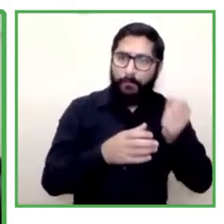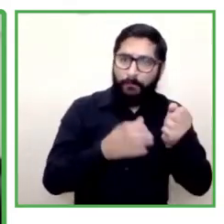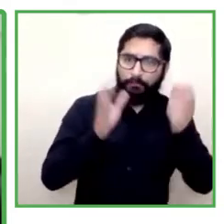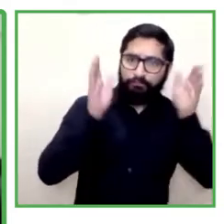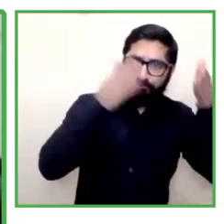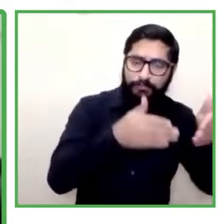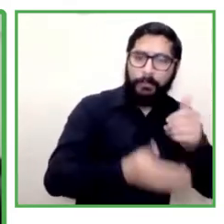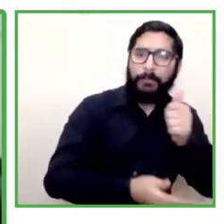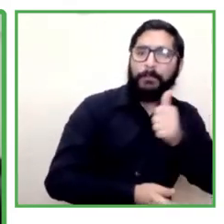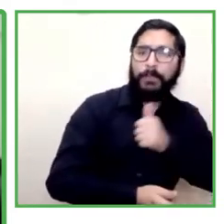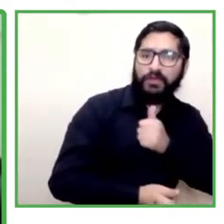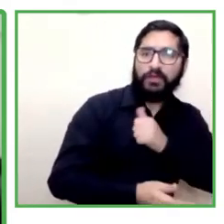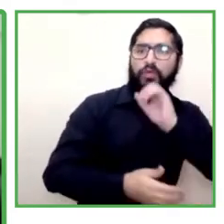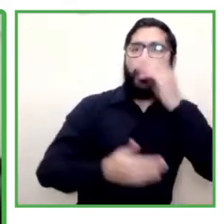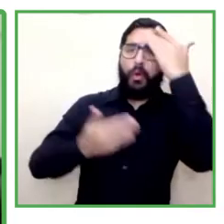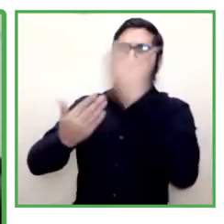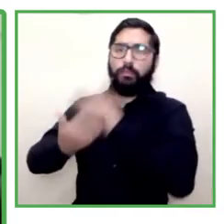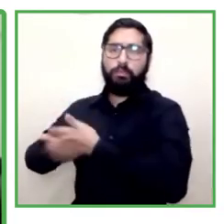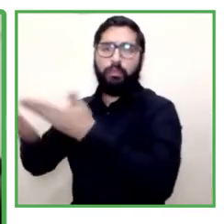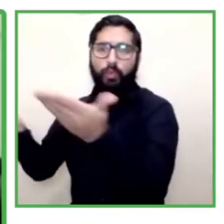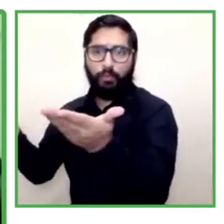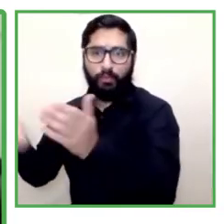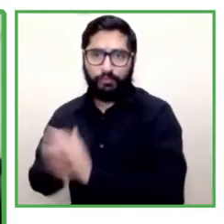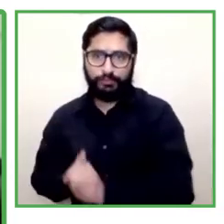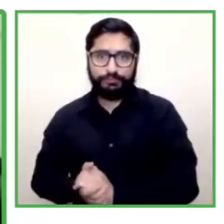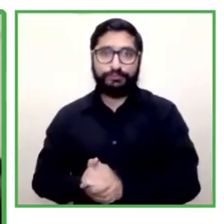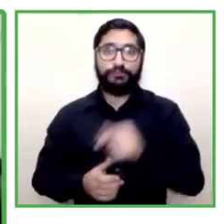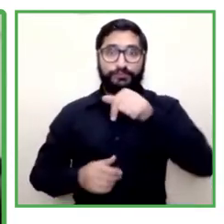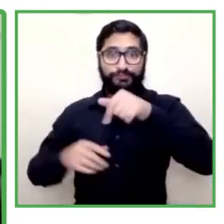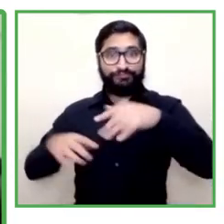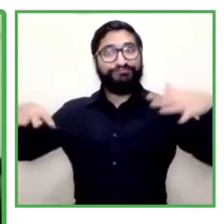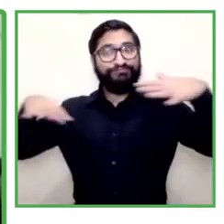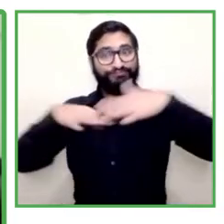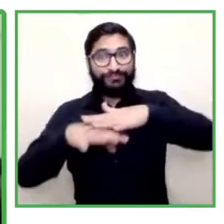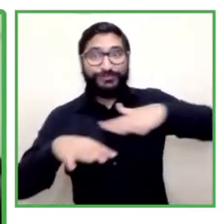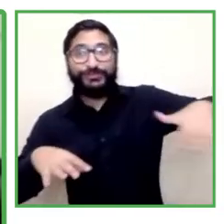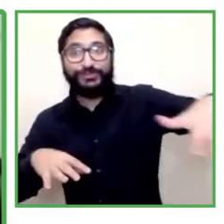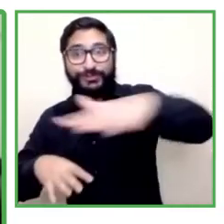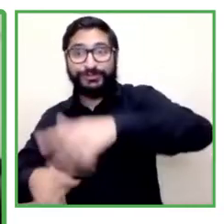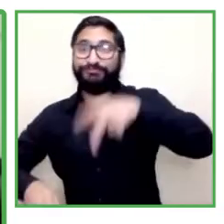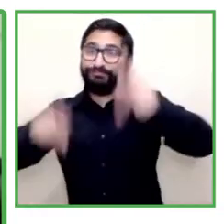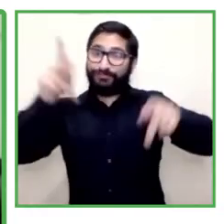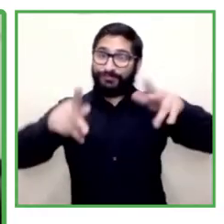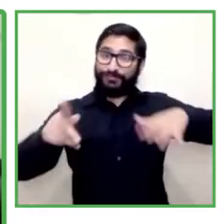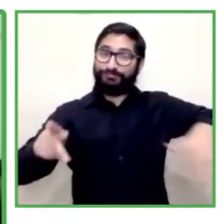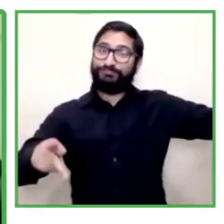and the civil society and particularly those who operate and work in the other regions of chile